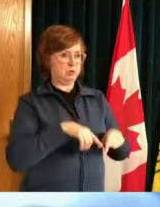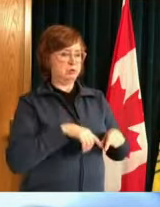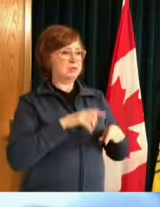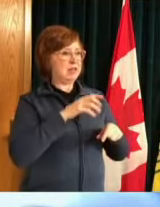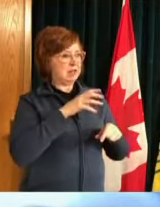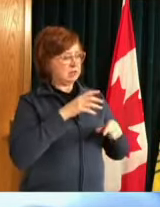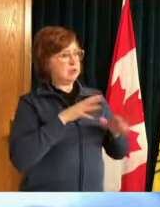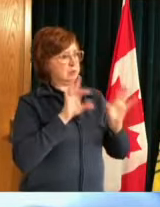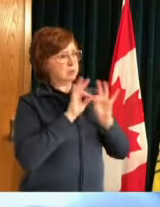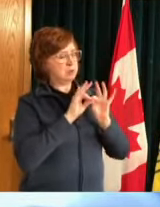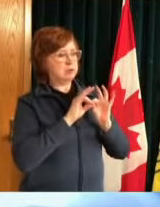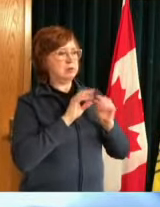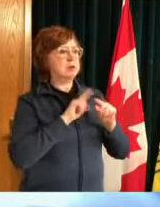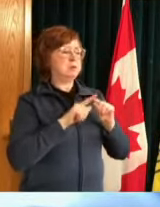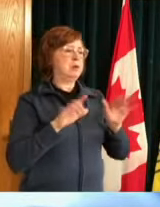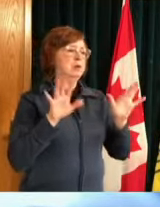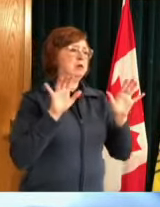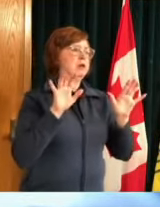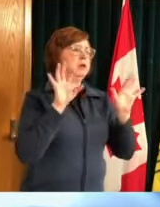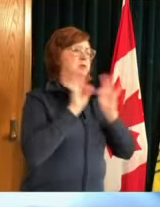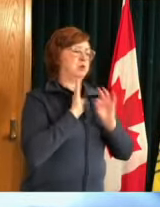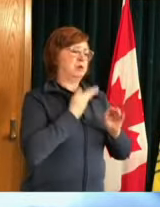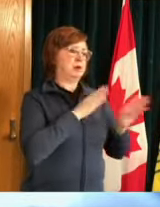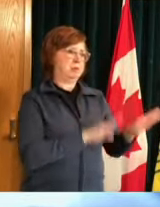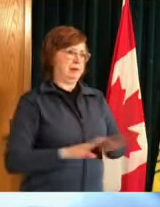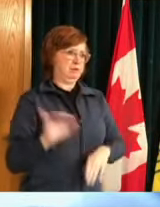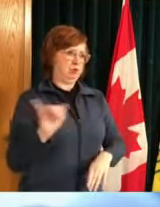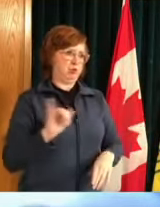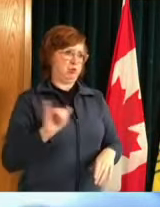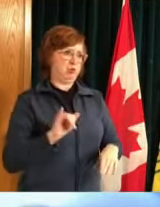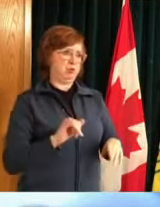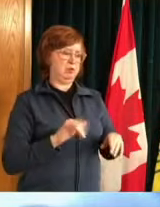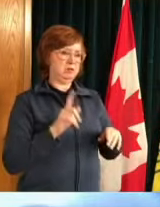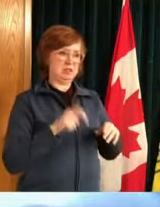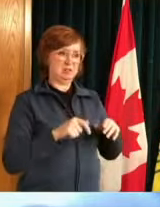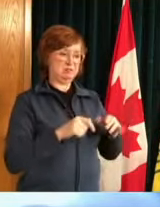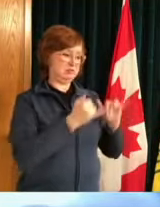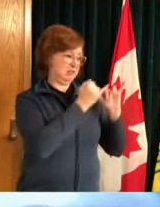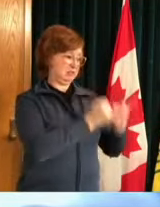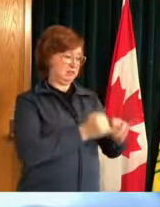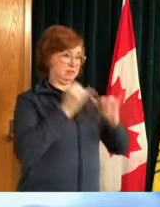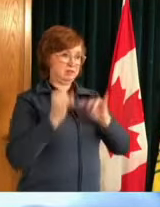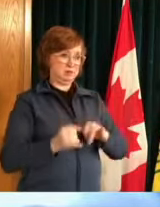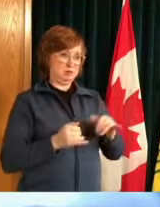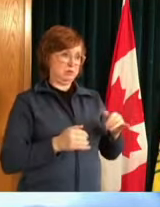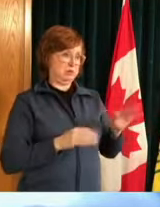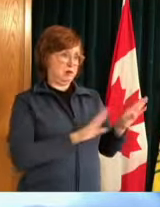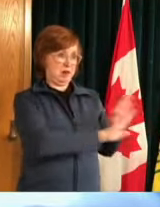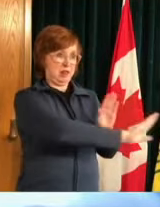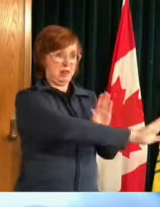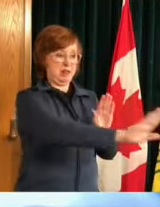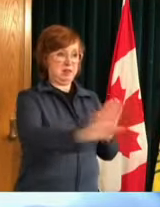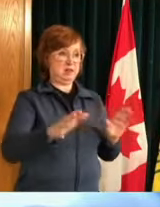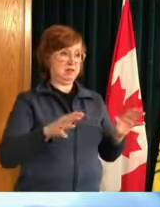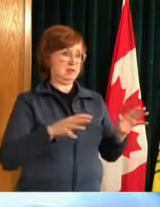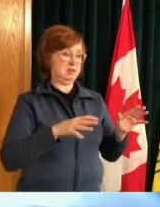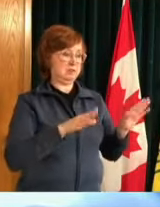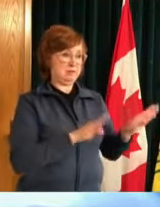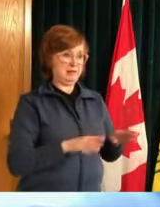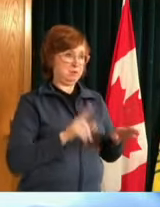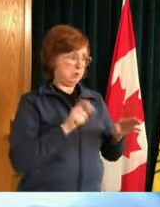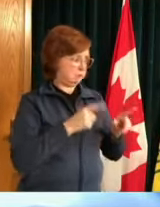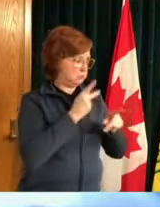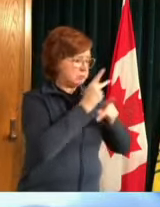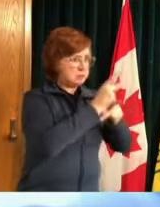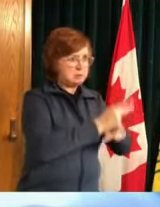but it's you know if our individual actions are not very uh uh thoughtful and deliberate in terms of minimizing a number of